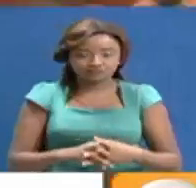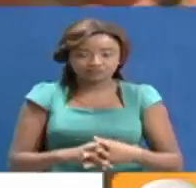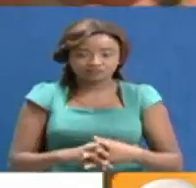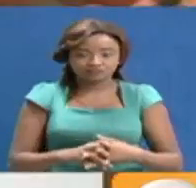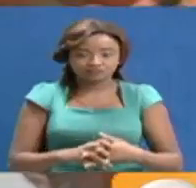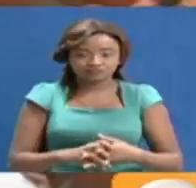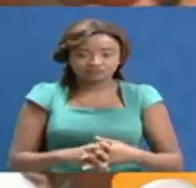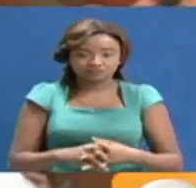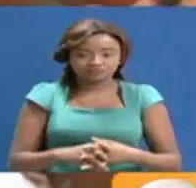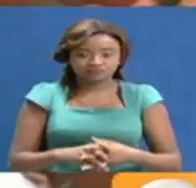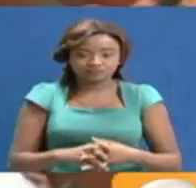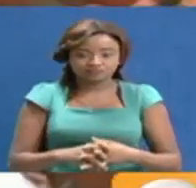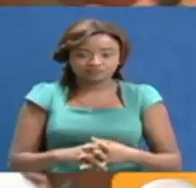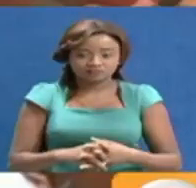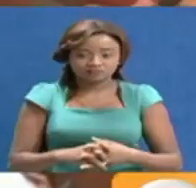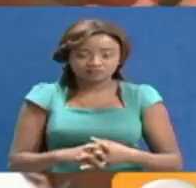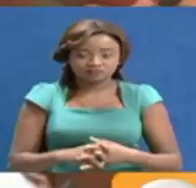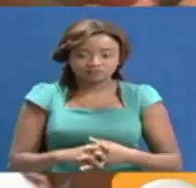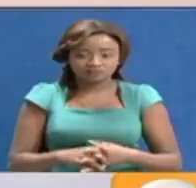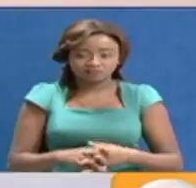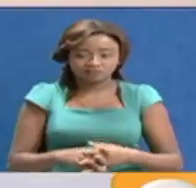Alfa Slagat, Tuningia Citizen, Nairobi.